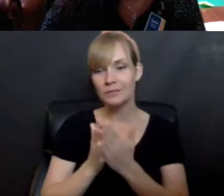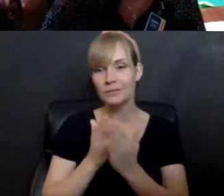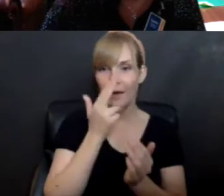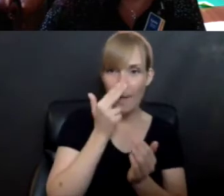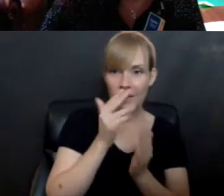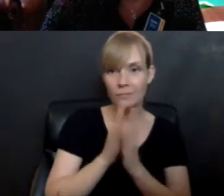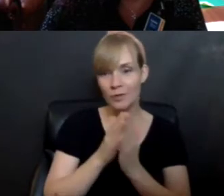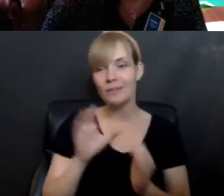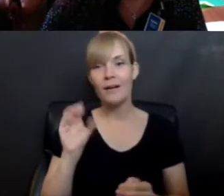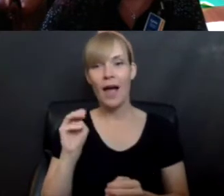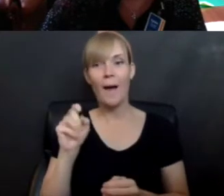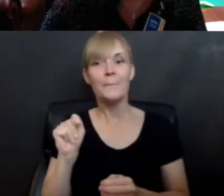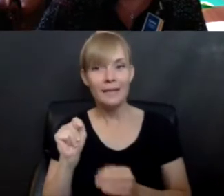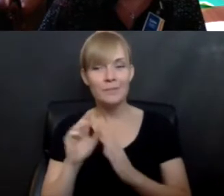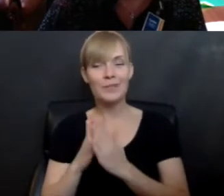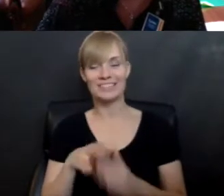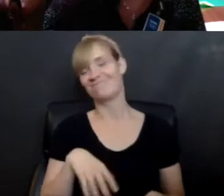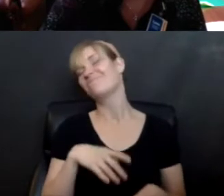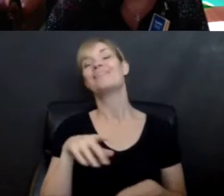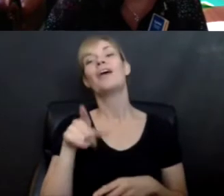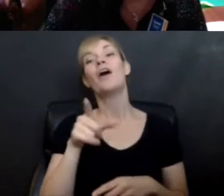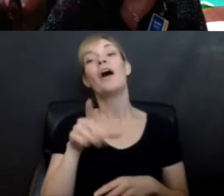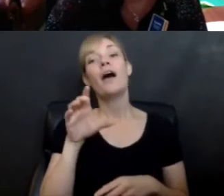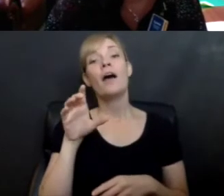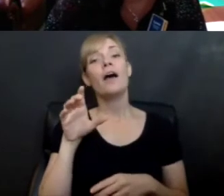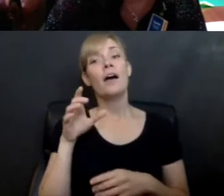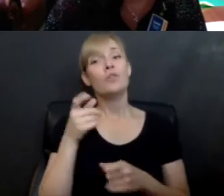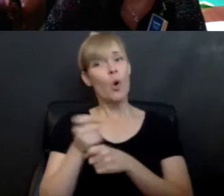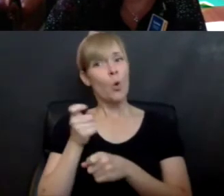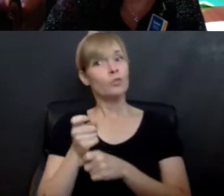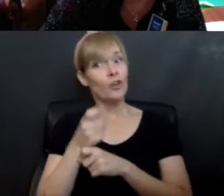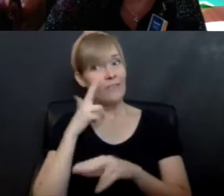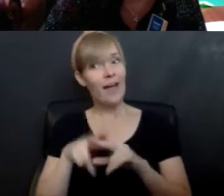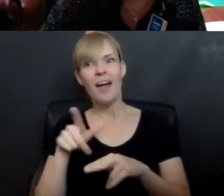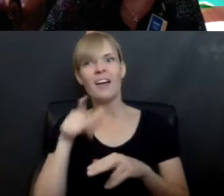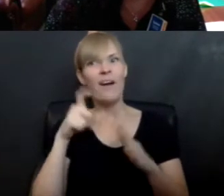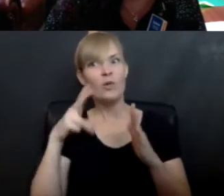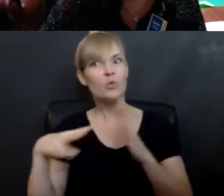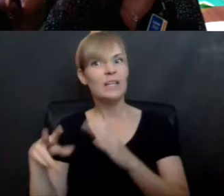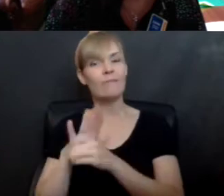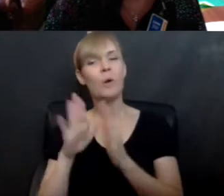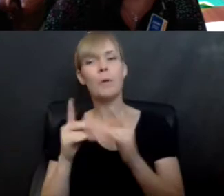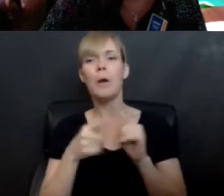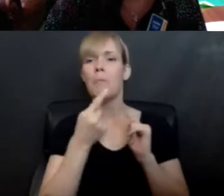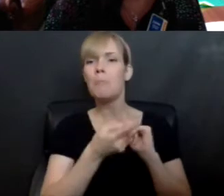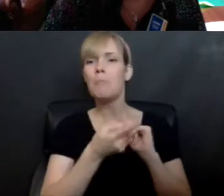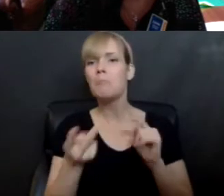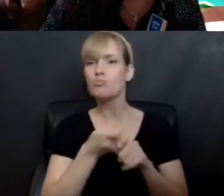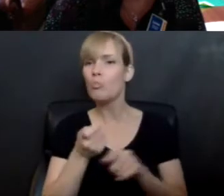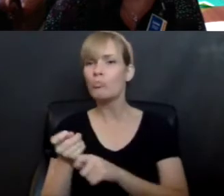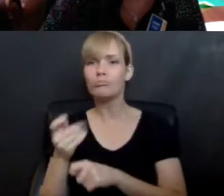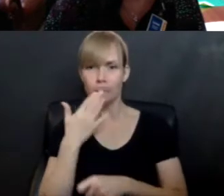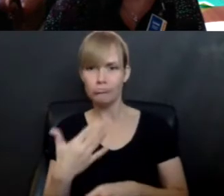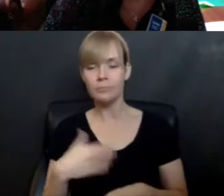Right? So jokes are really fun to read, right? You don't always have to dive into a whole book. So as I read this, I am going to